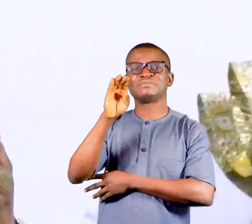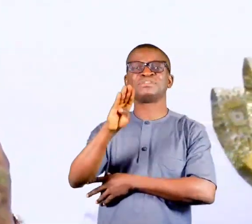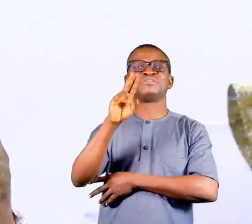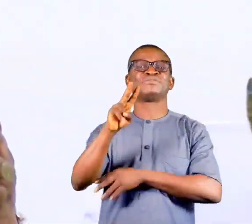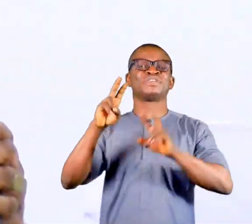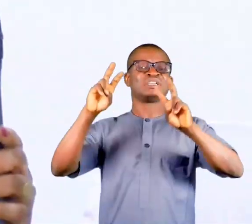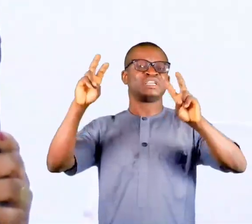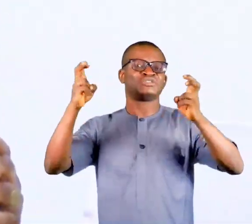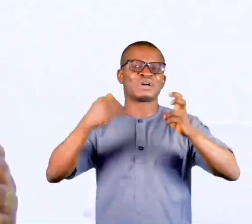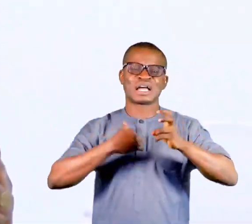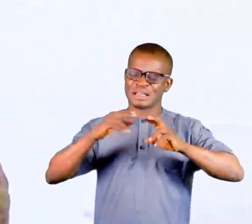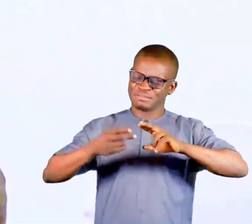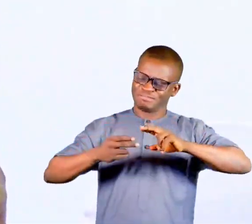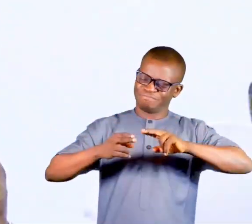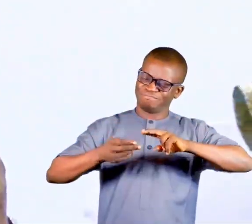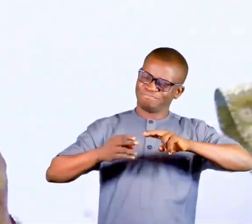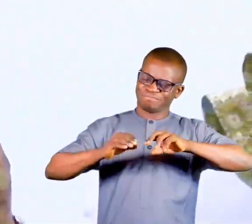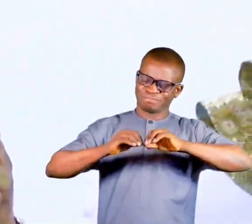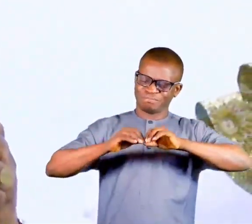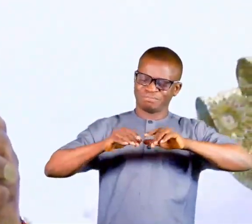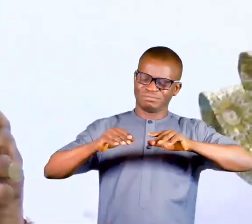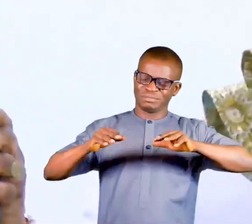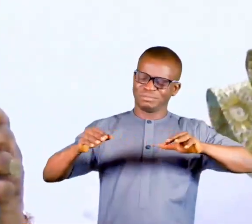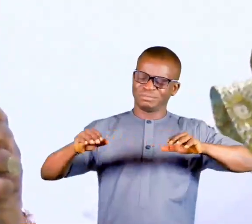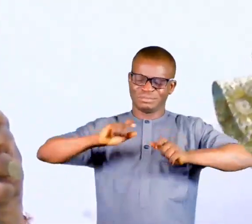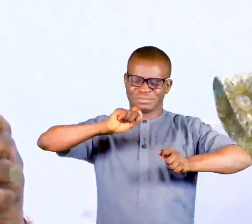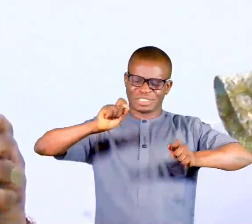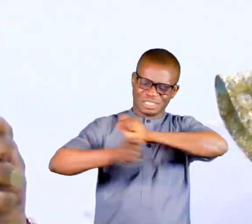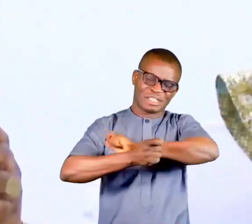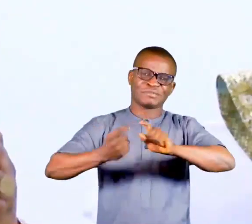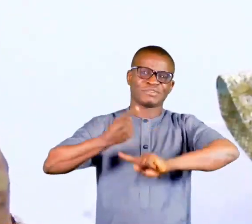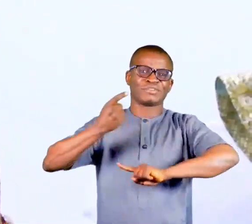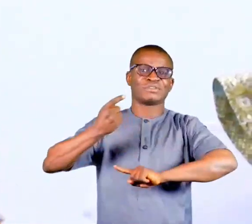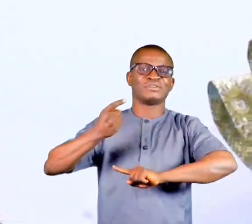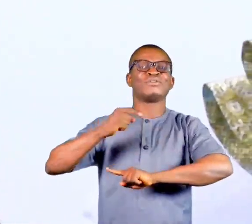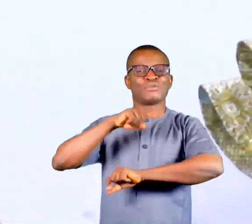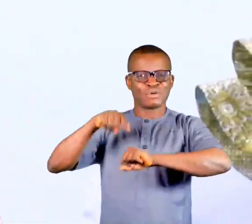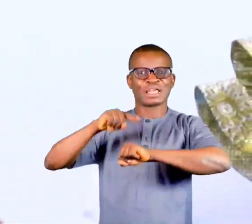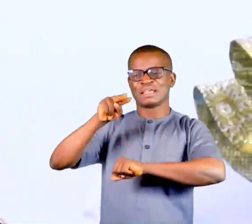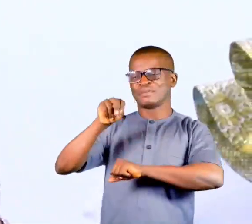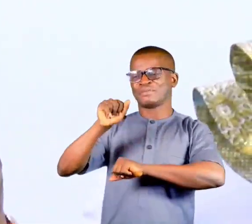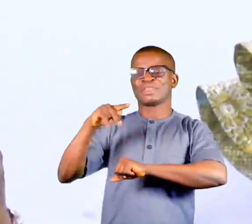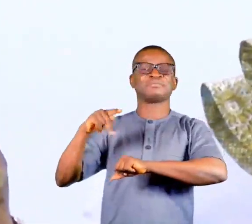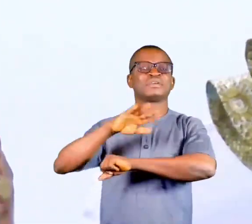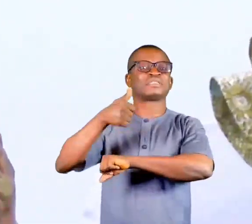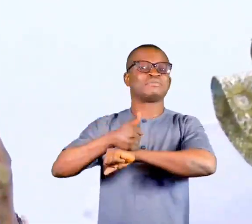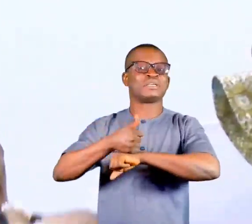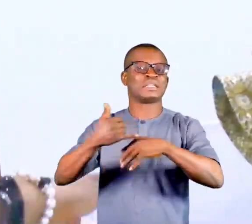have expanded from what it used to be at the beginning of the time Moptia came into being.